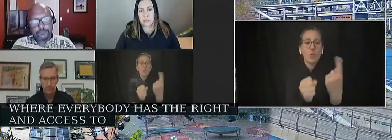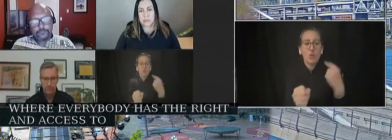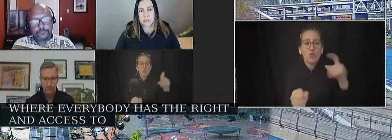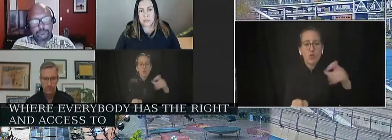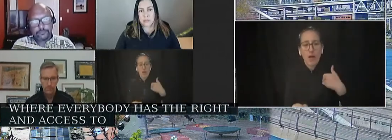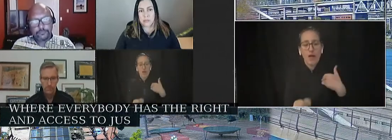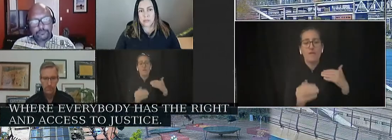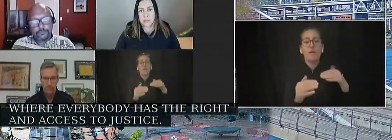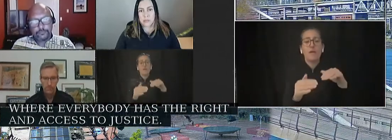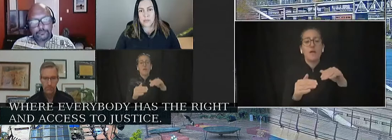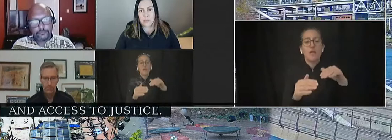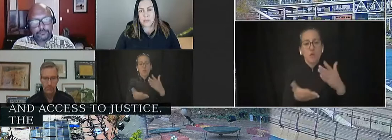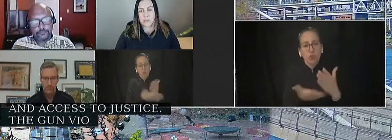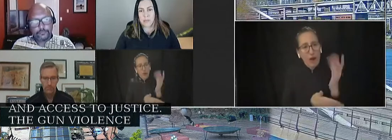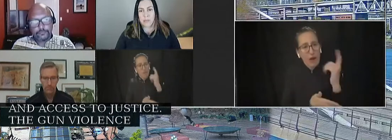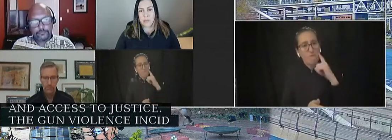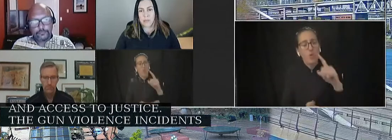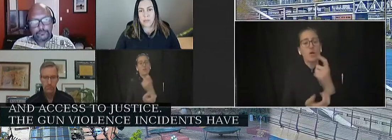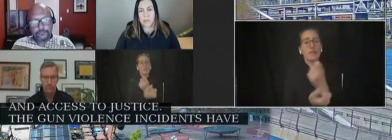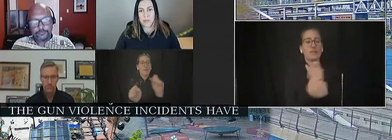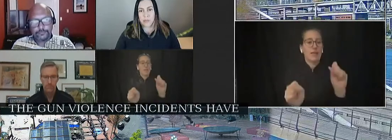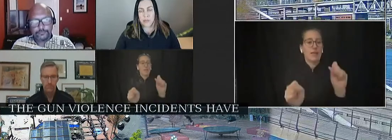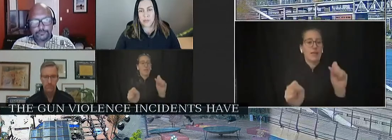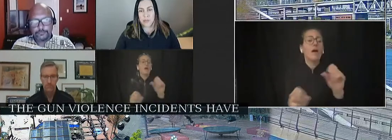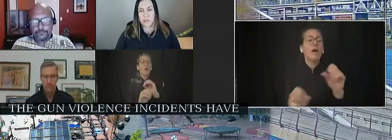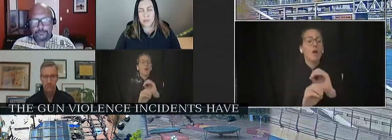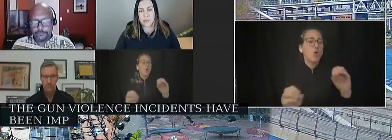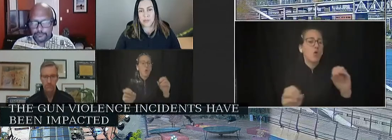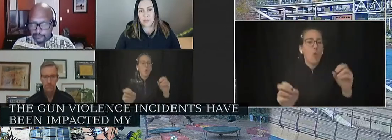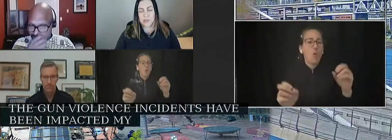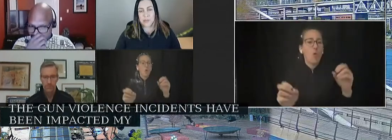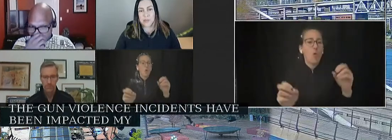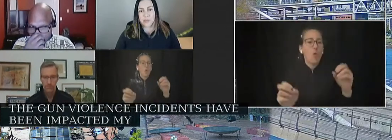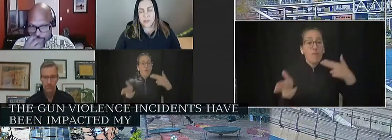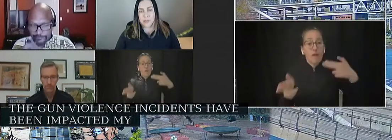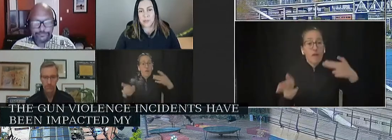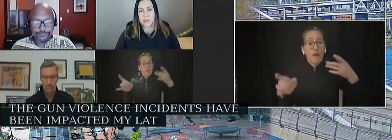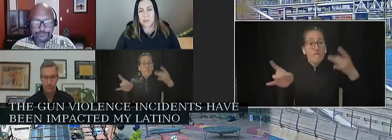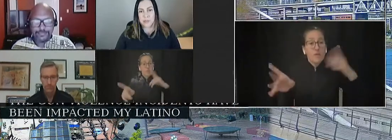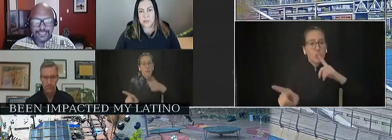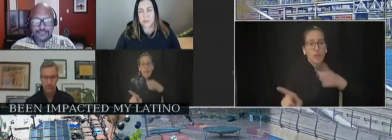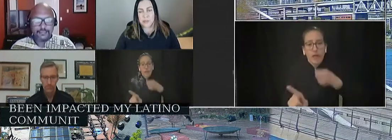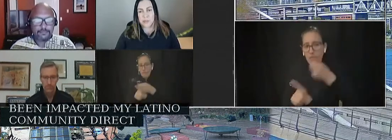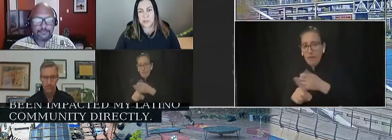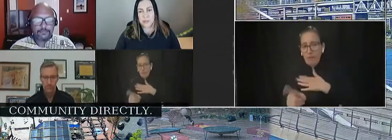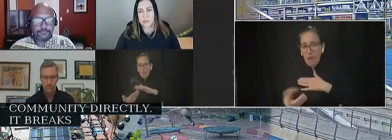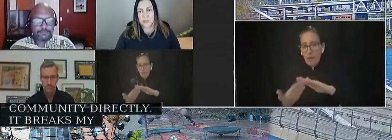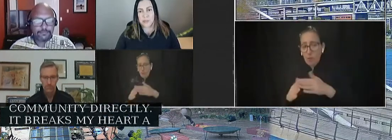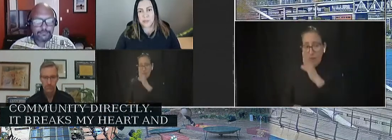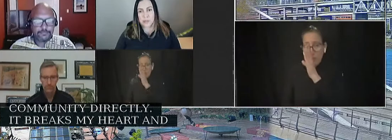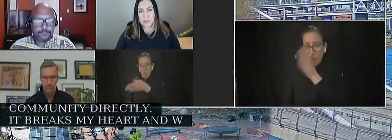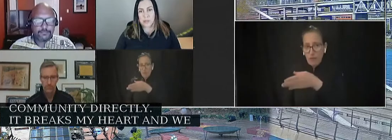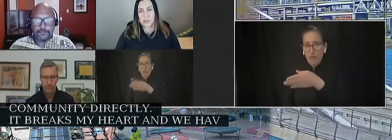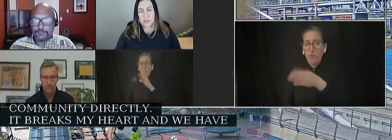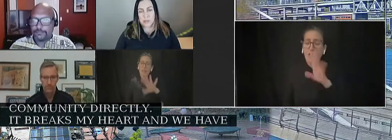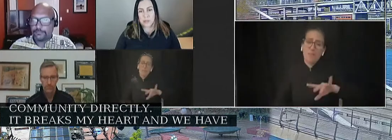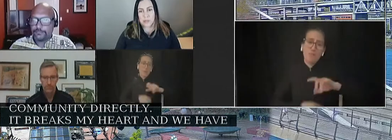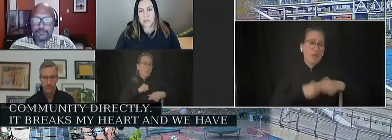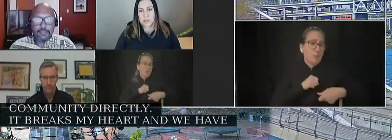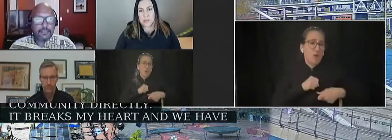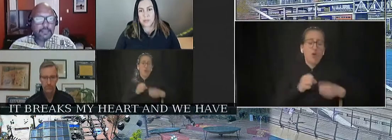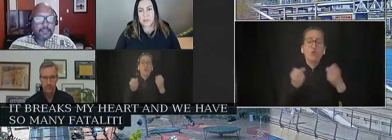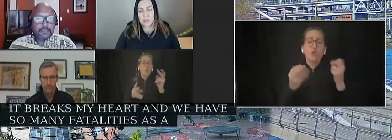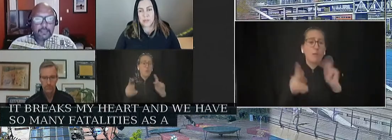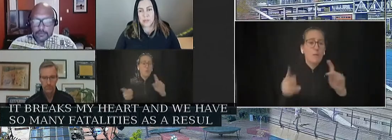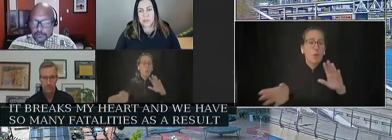incidents had been impacted my Latino community directly. It breaks my heart, and we have so many fatalities as a result of gun